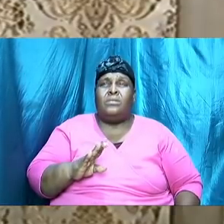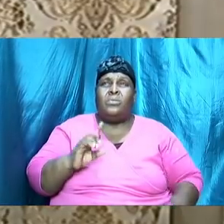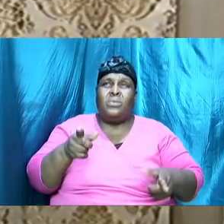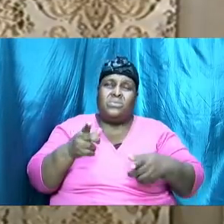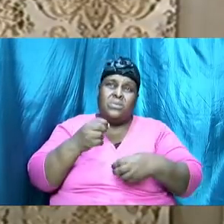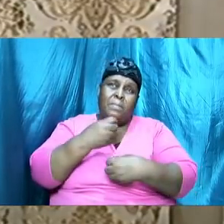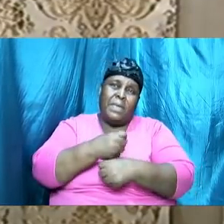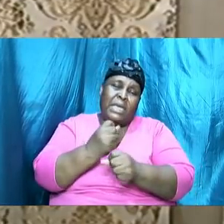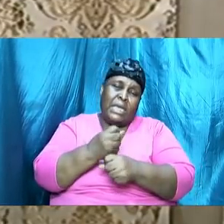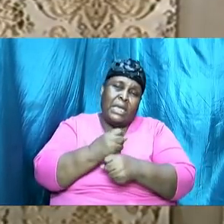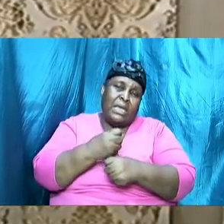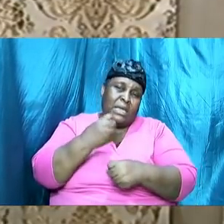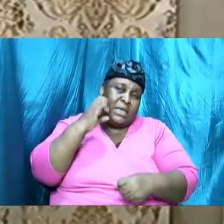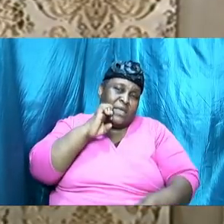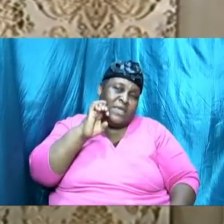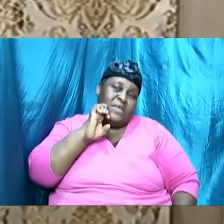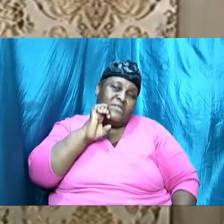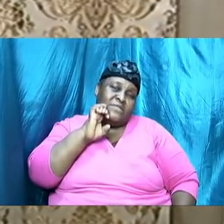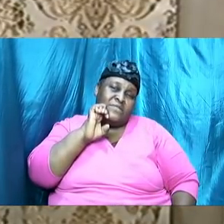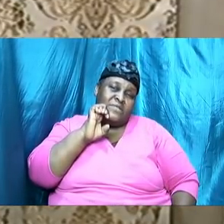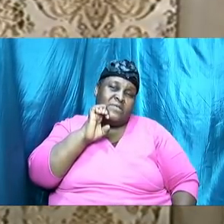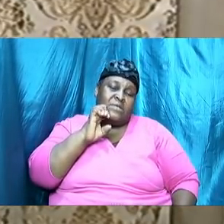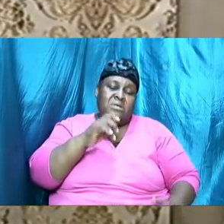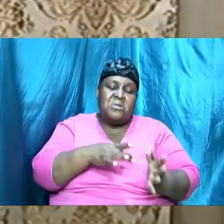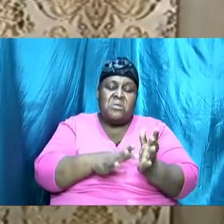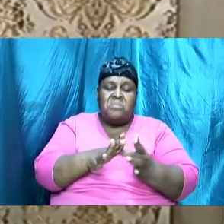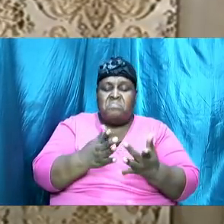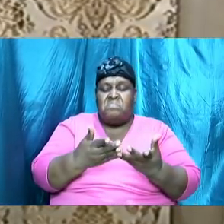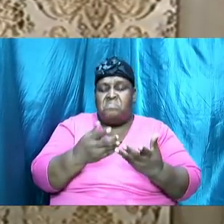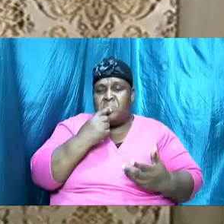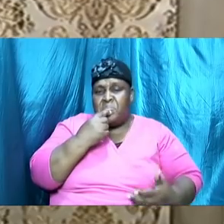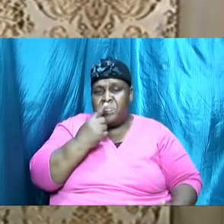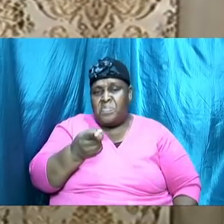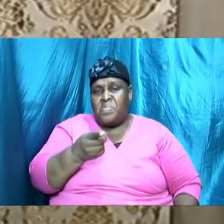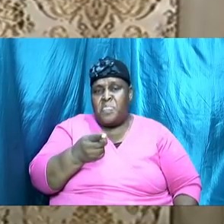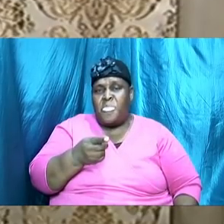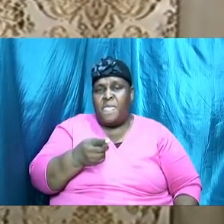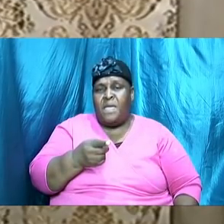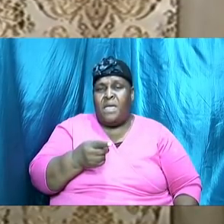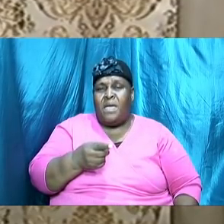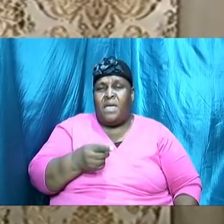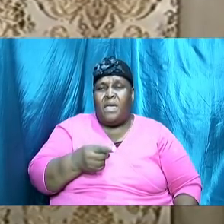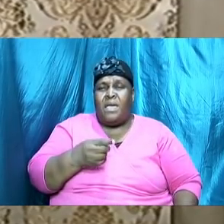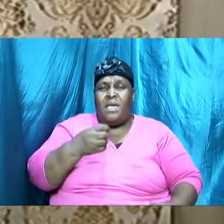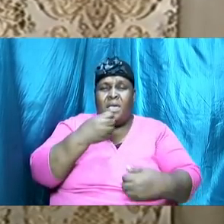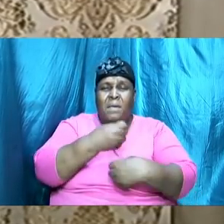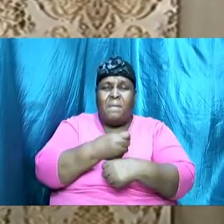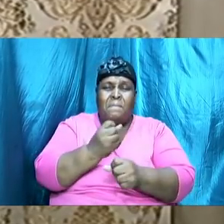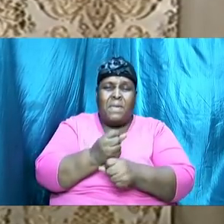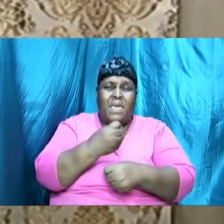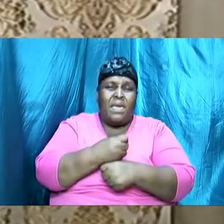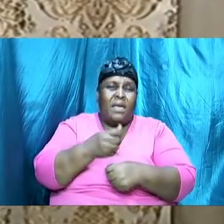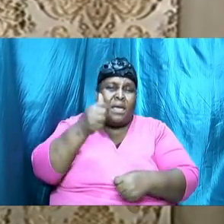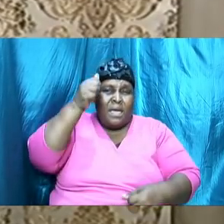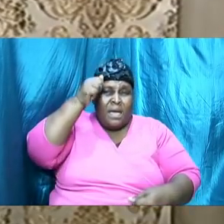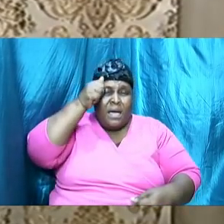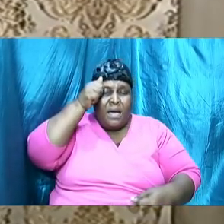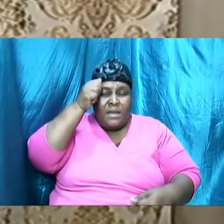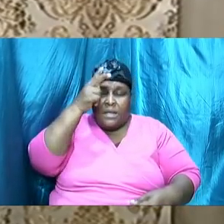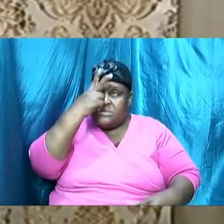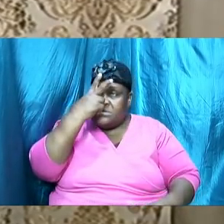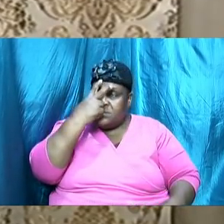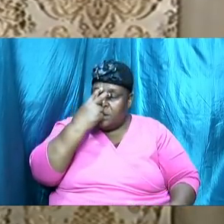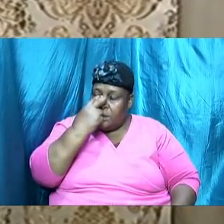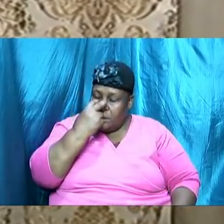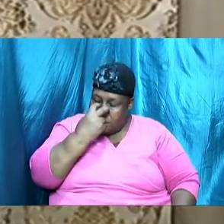Eve the Bible said he caused a deep sleep to come